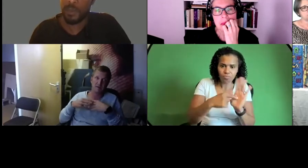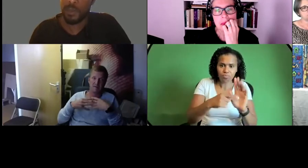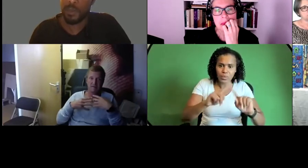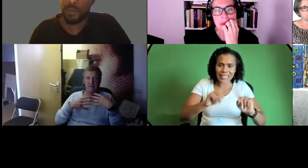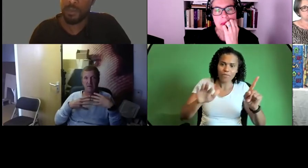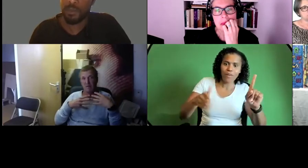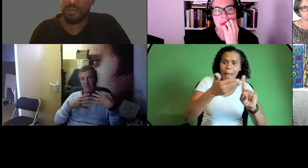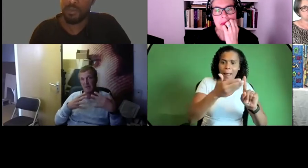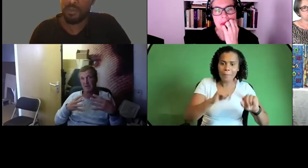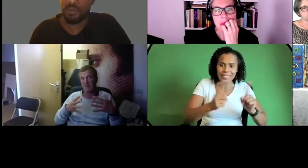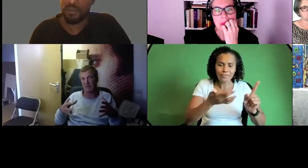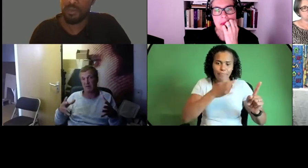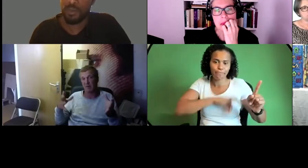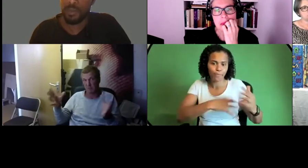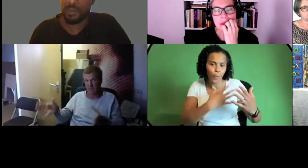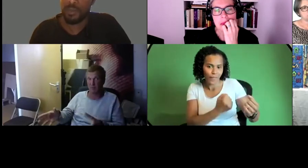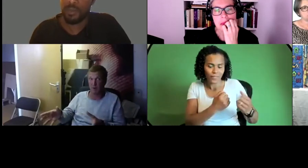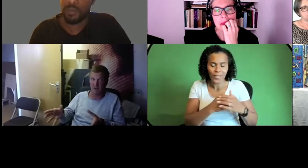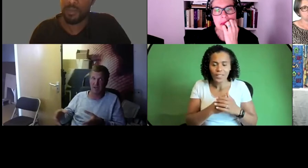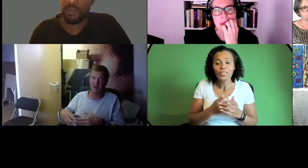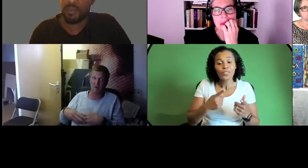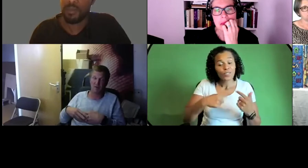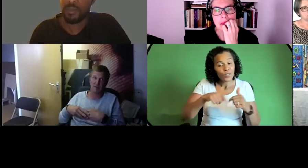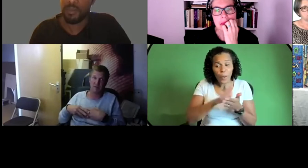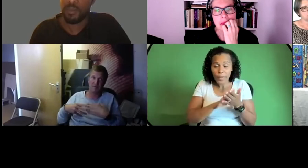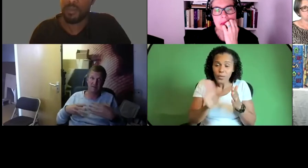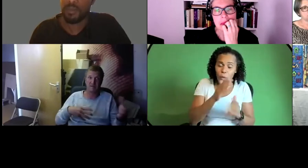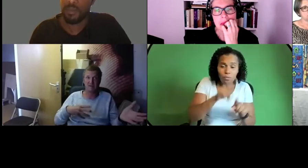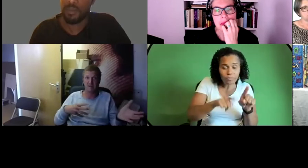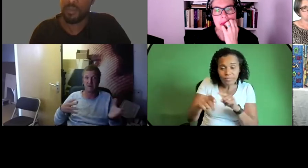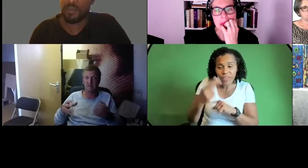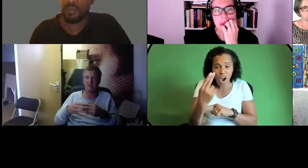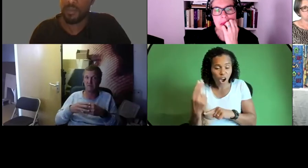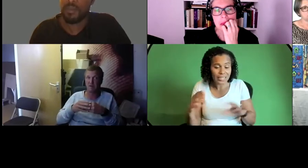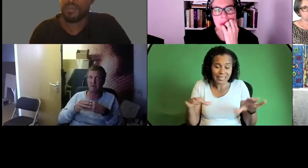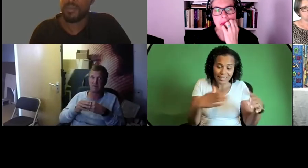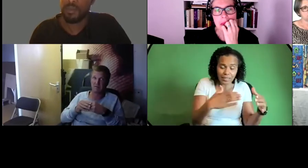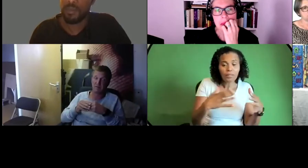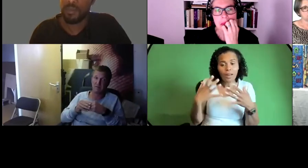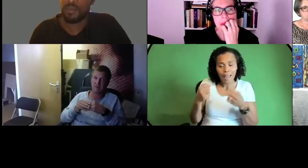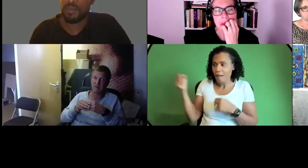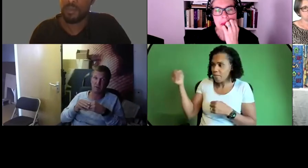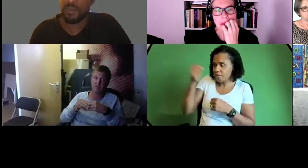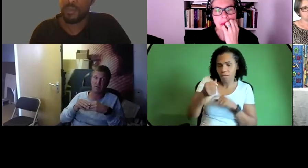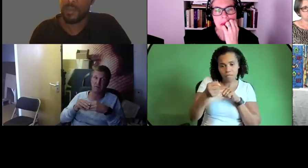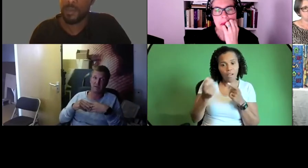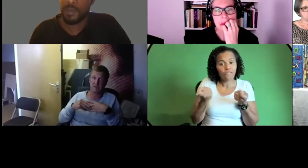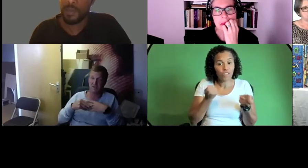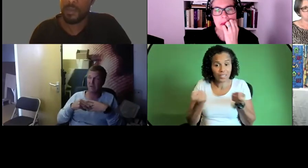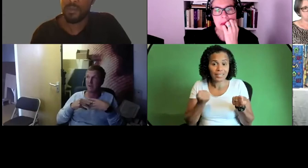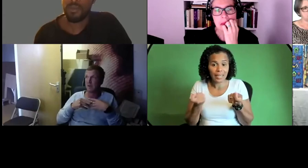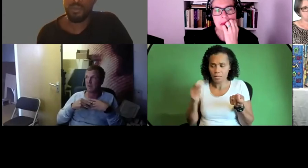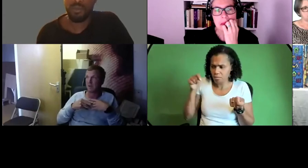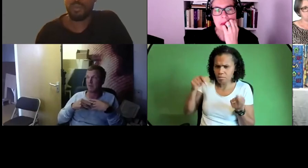artists makers that come and work here alongside the facilitating artists is like really crucial and actually